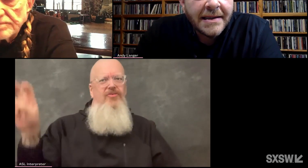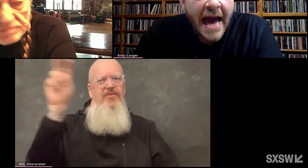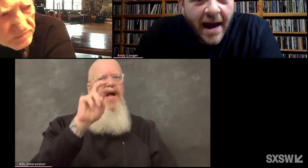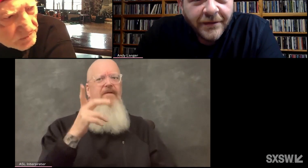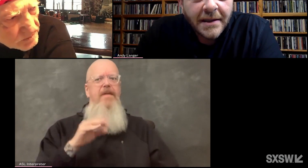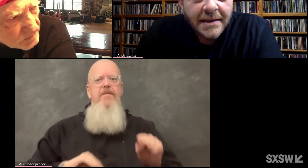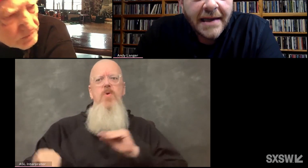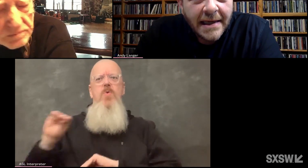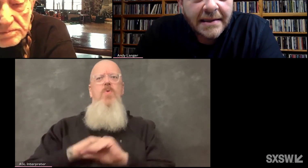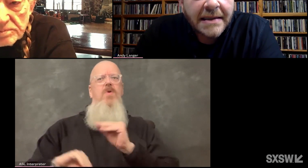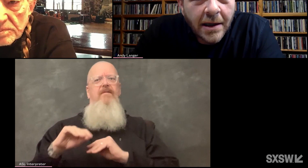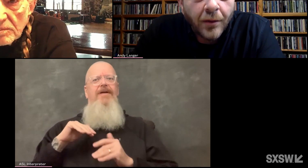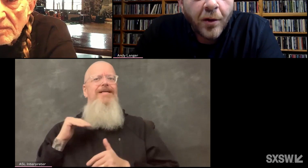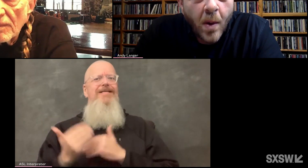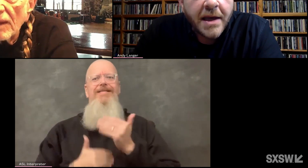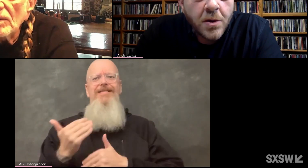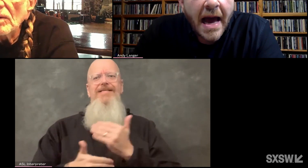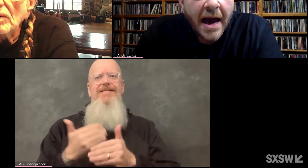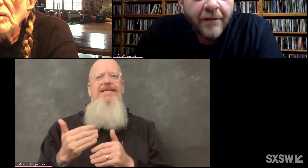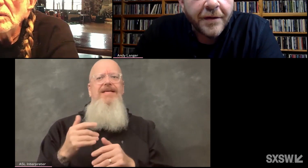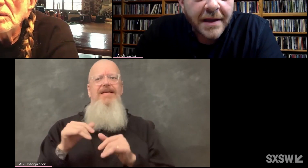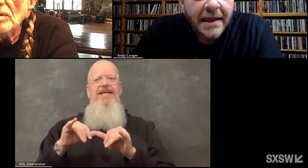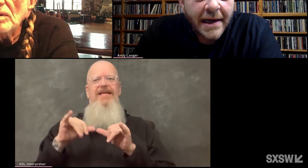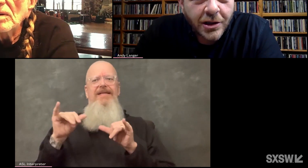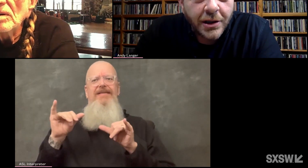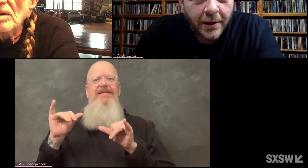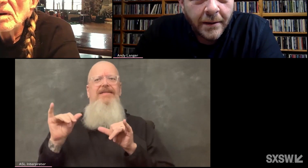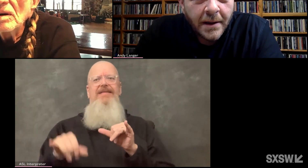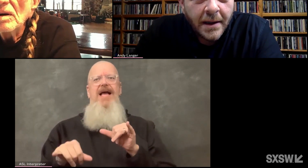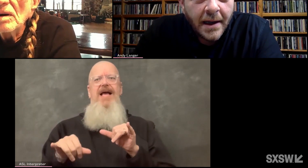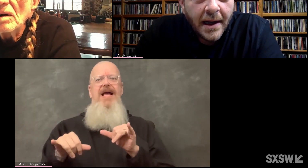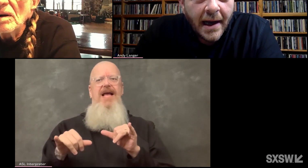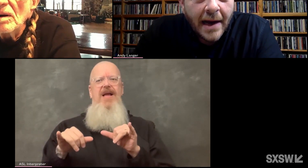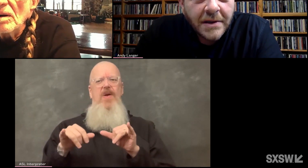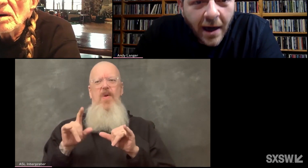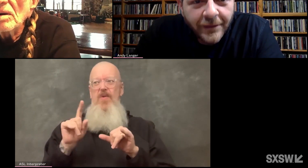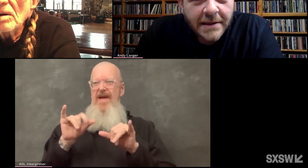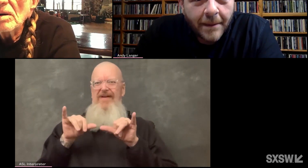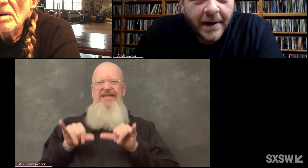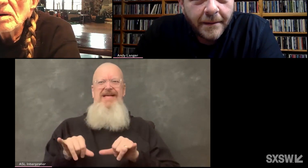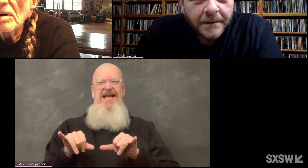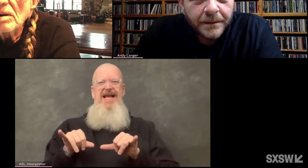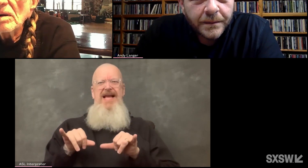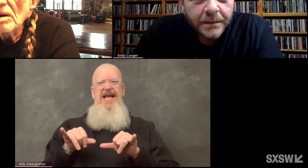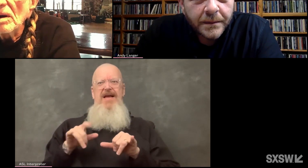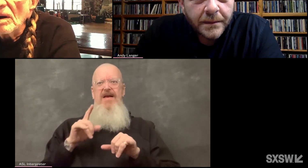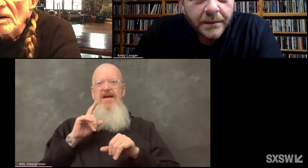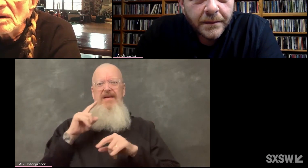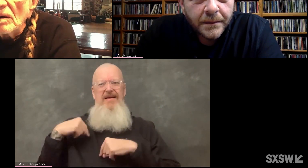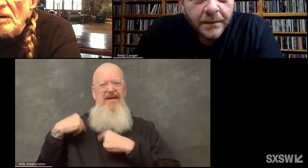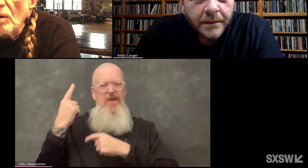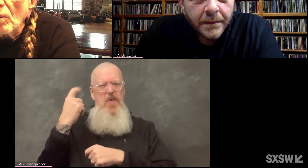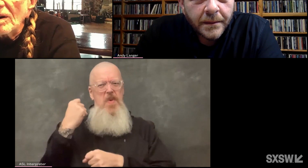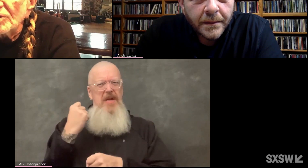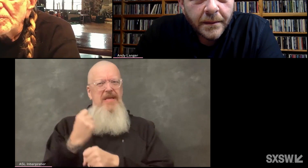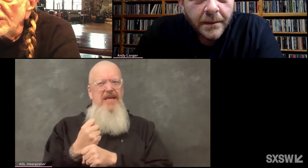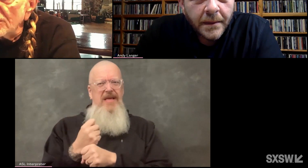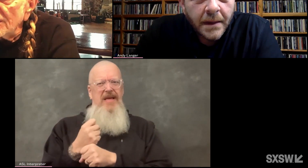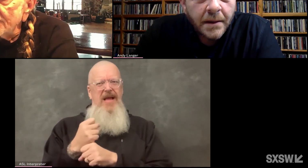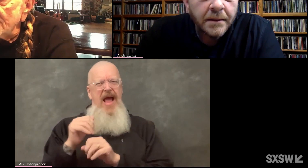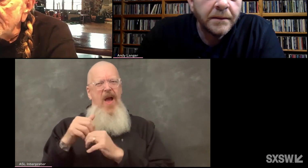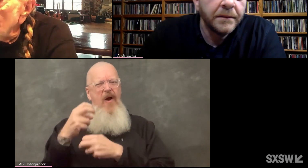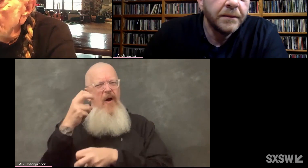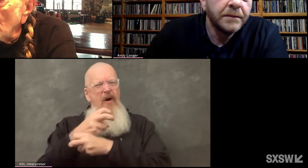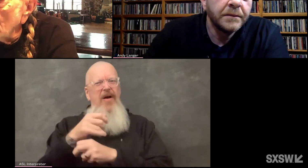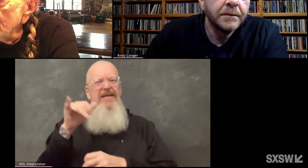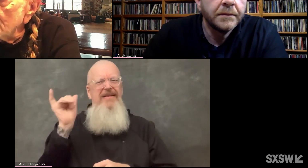to have to stay still the way you have for the last year. How tough has that been? Well, it's been